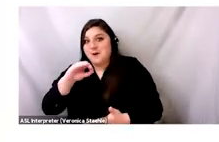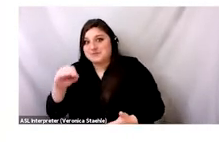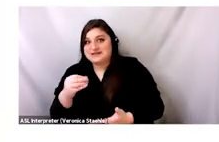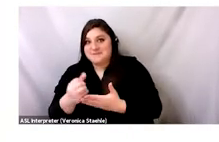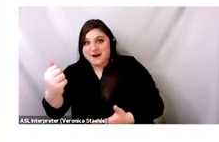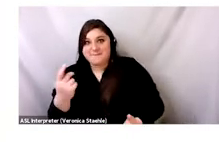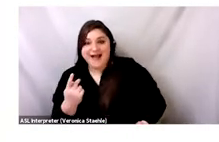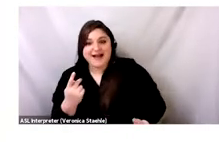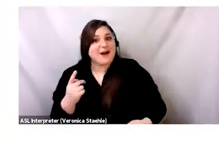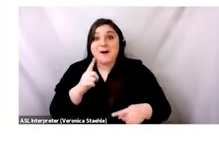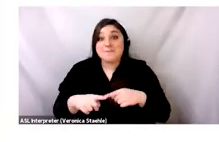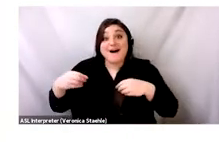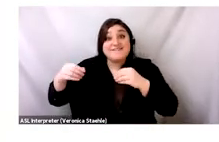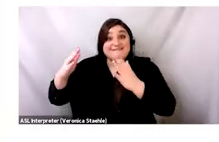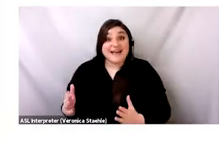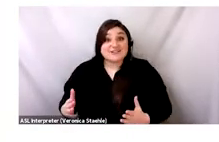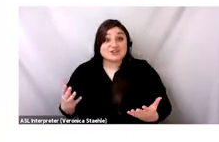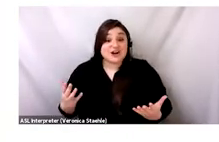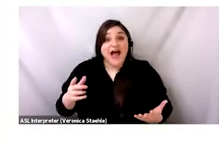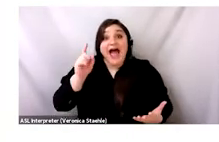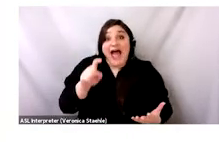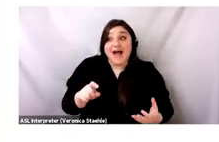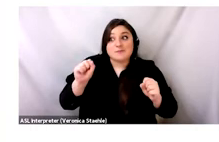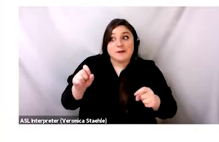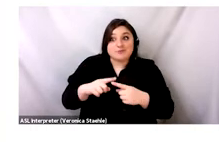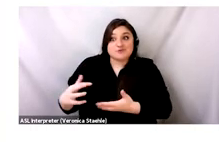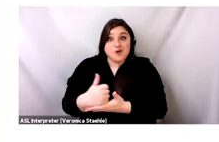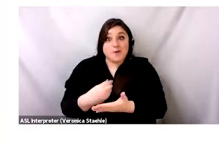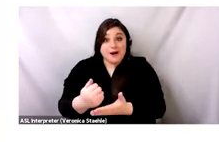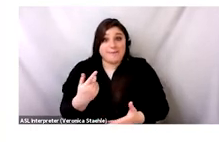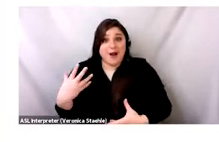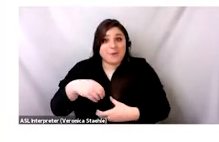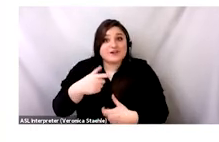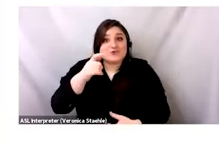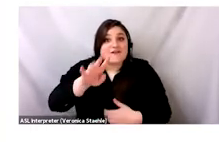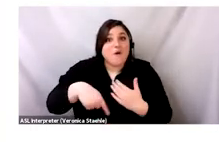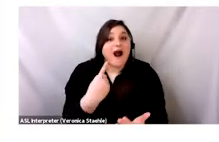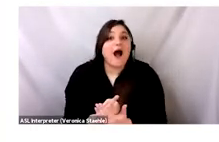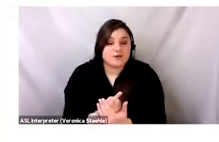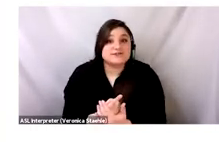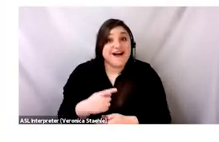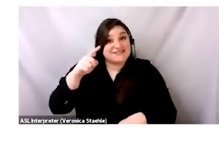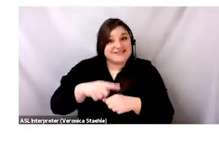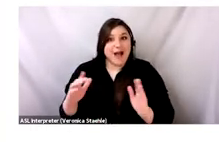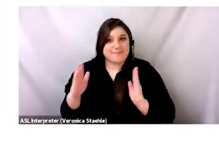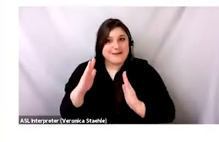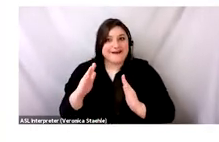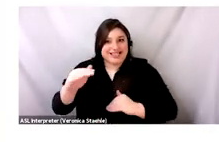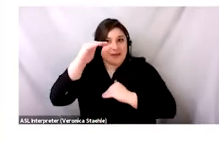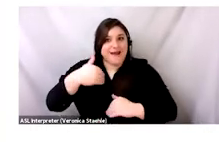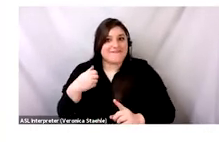alone. And I think the scariest part is that a bed net really has to make her money back in just 24 hours.